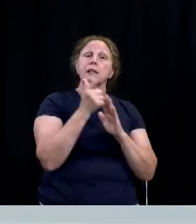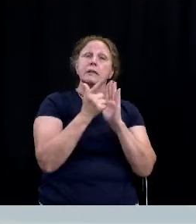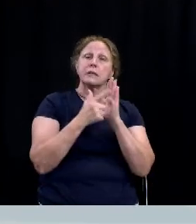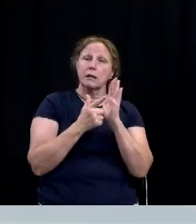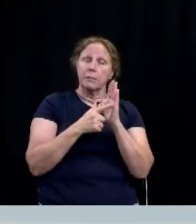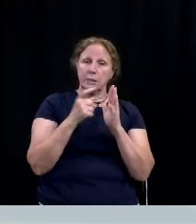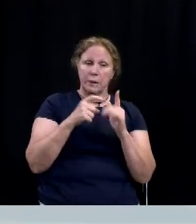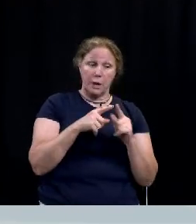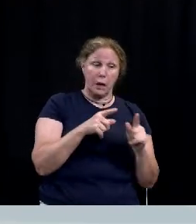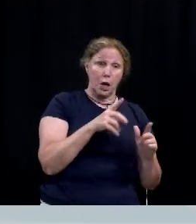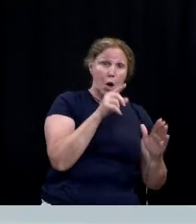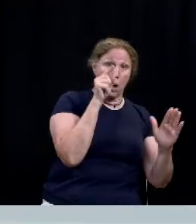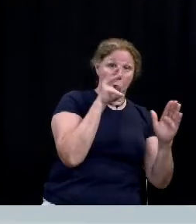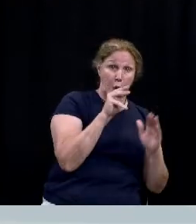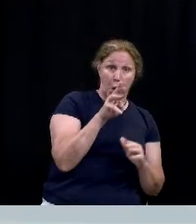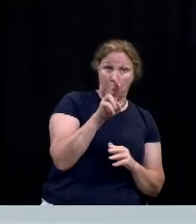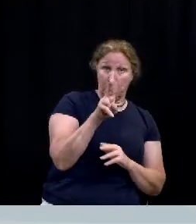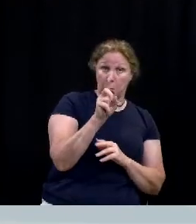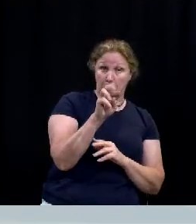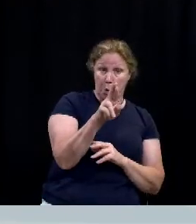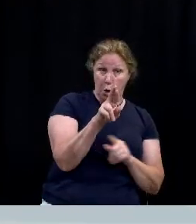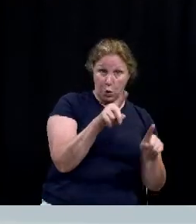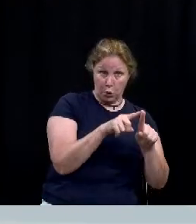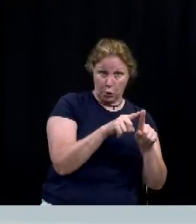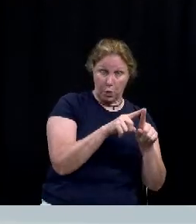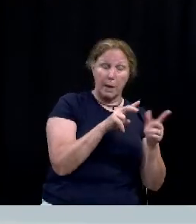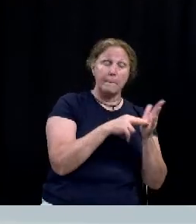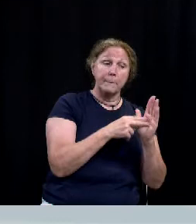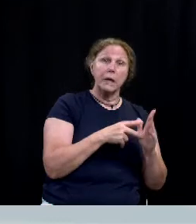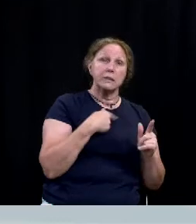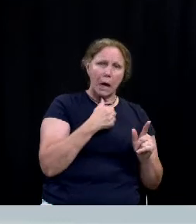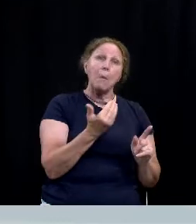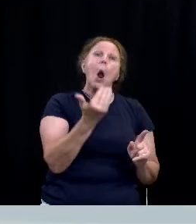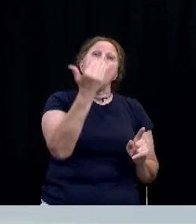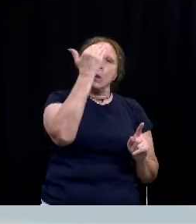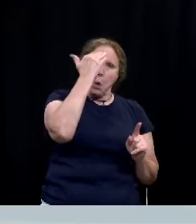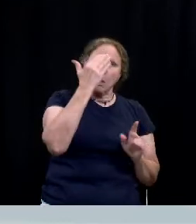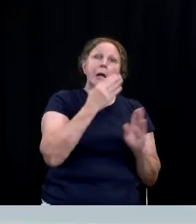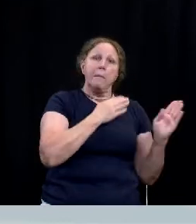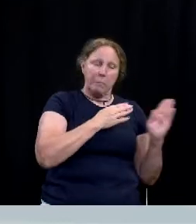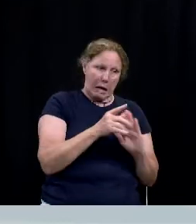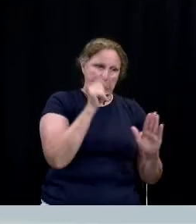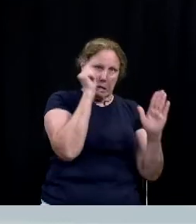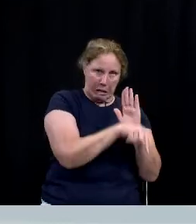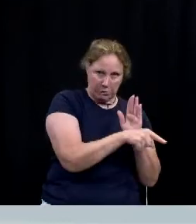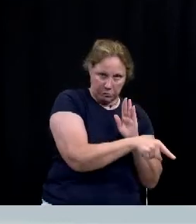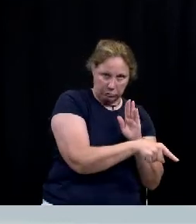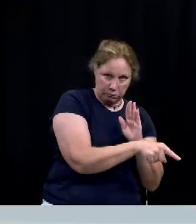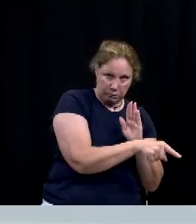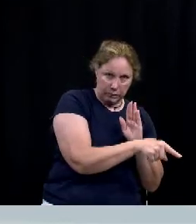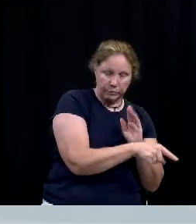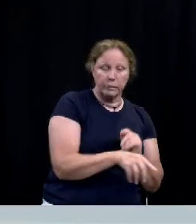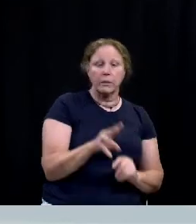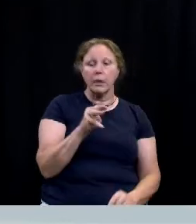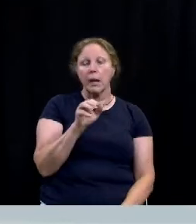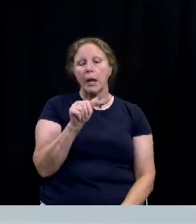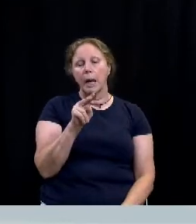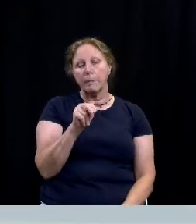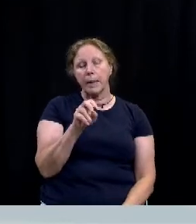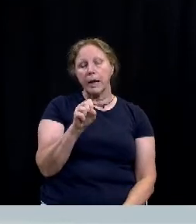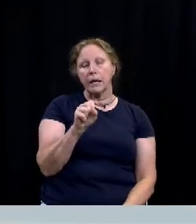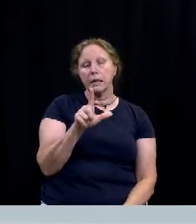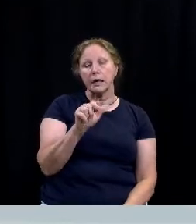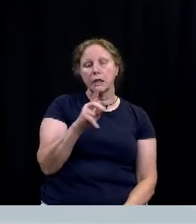murder as when a person intentionally or knowingly causes the death of an individual manslaughter is when a